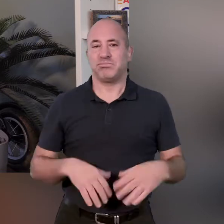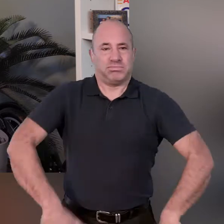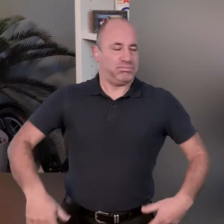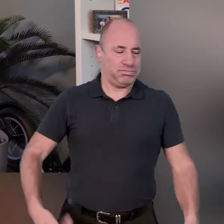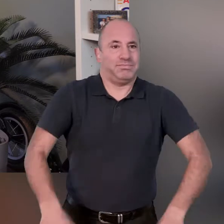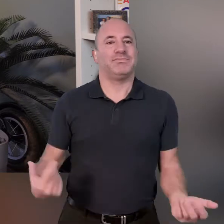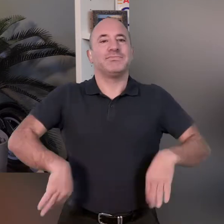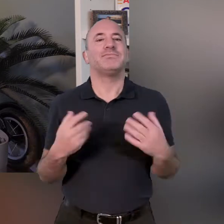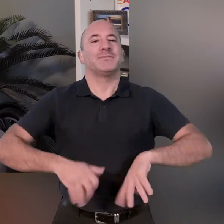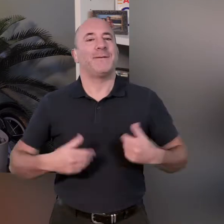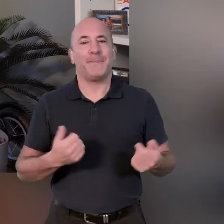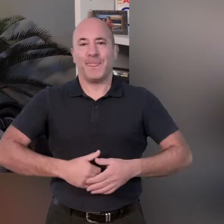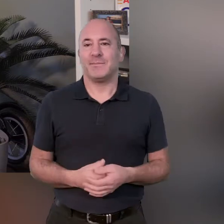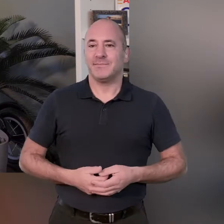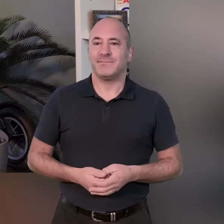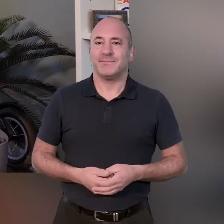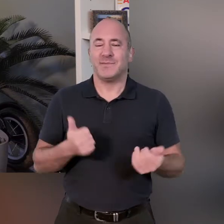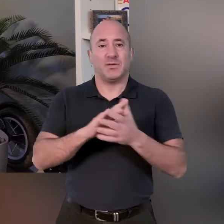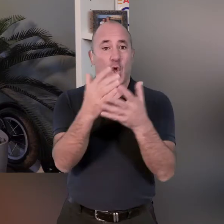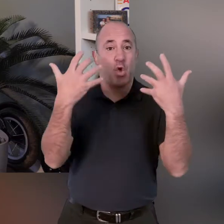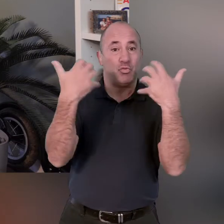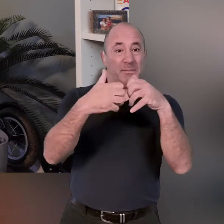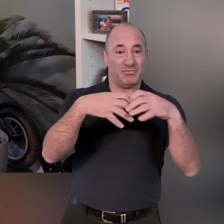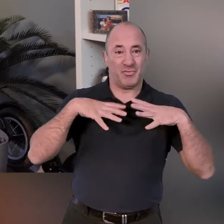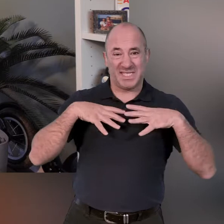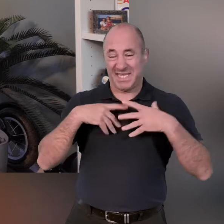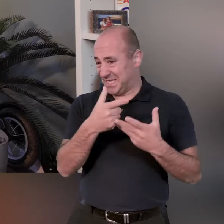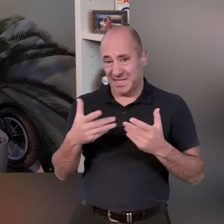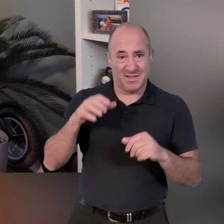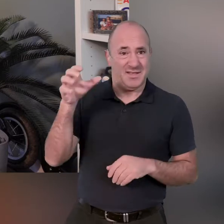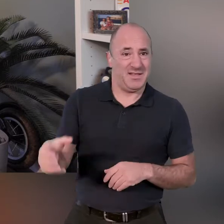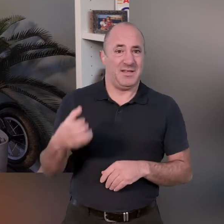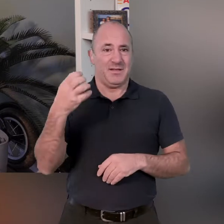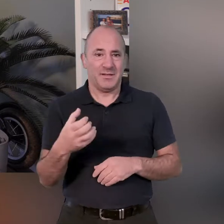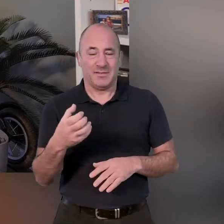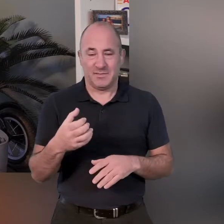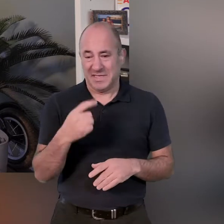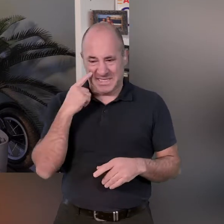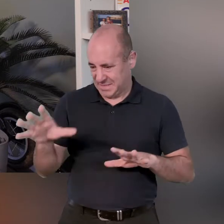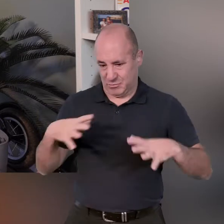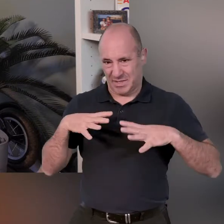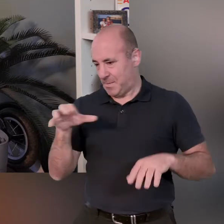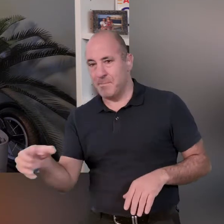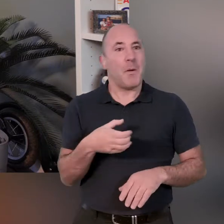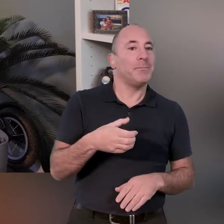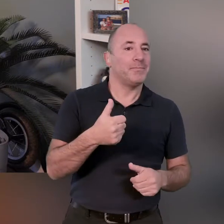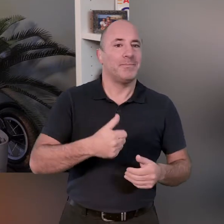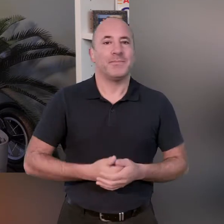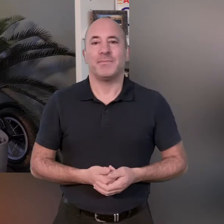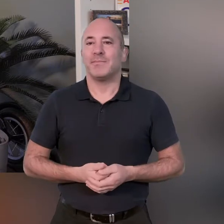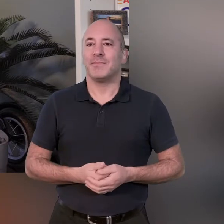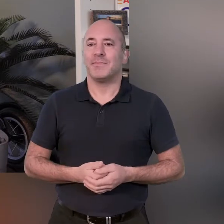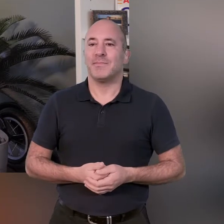excellent okay let's give that a nice shake out all if you grab your equipment or have it handy have it ready to make sure that